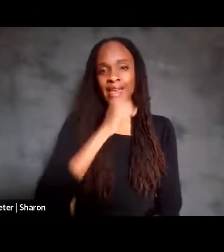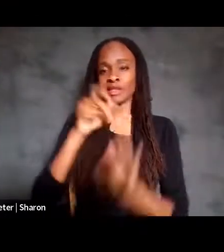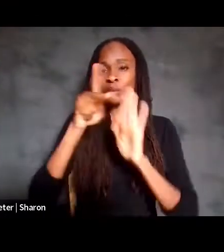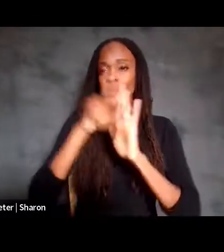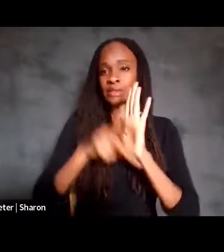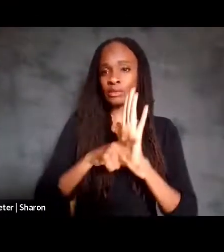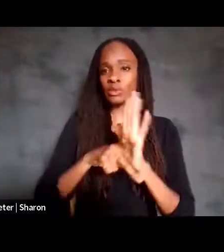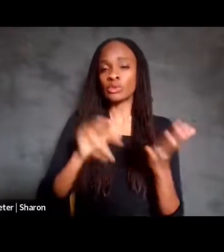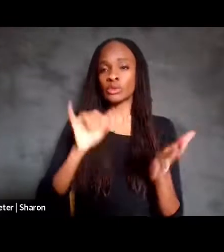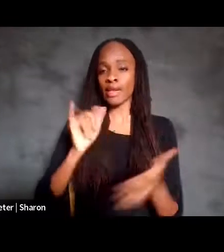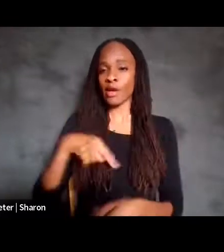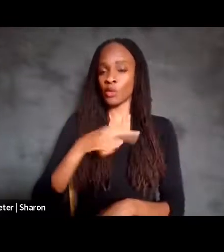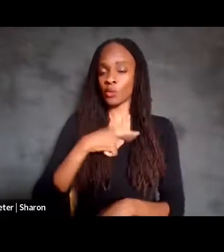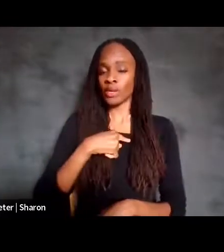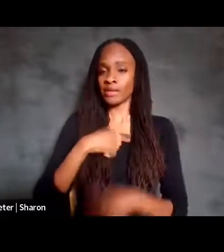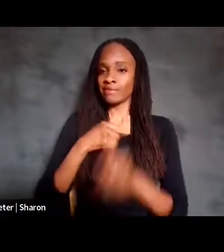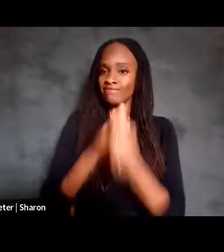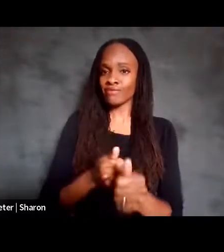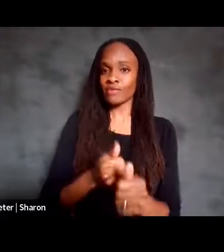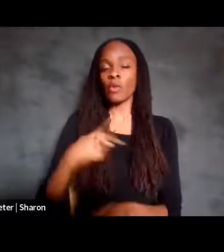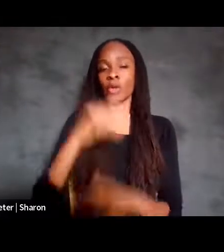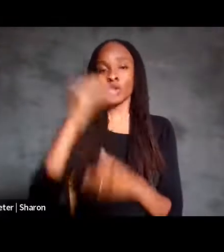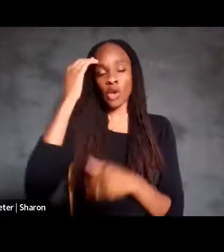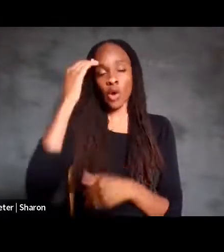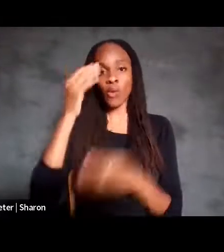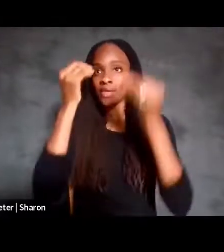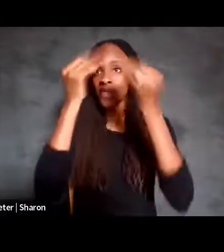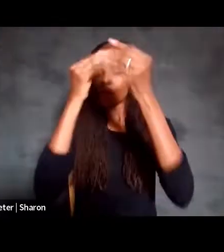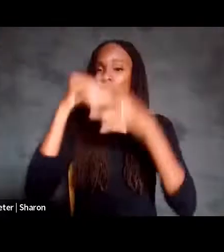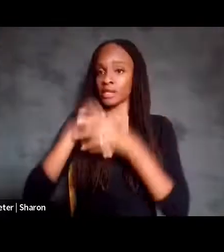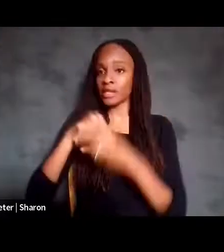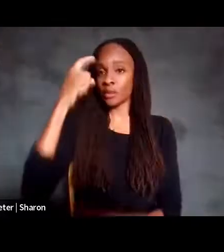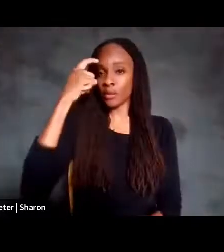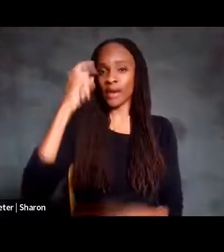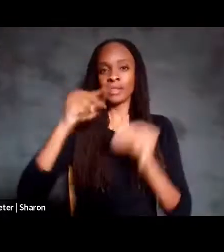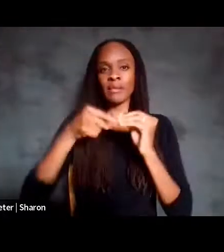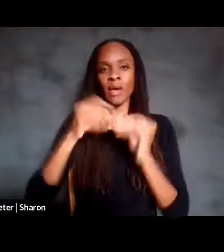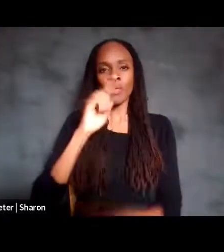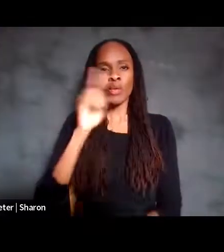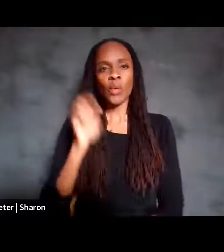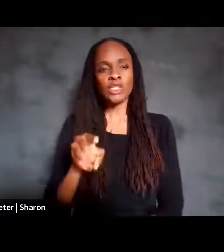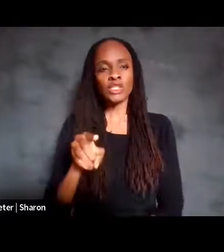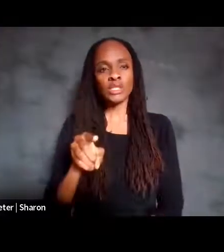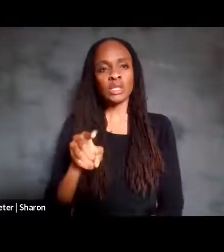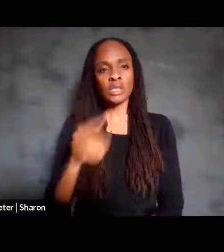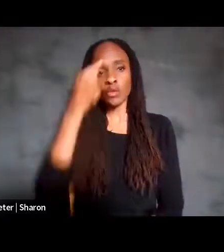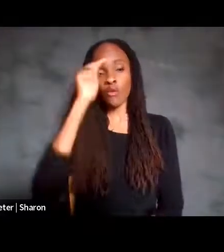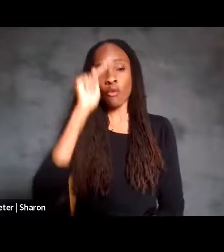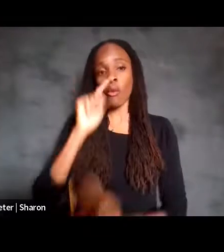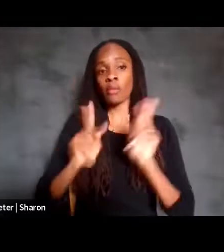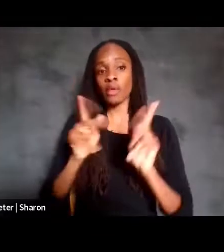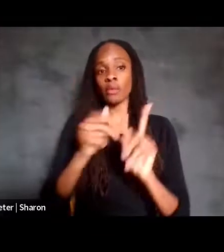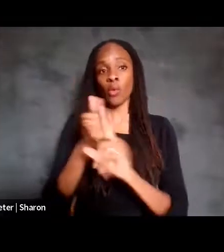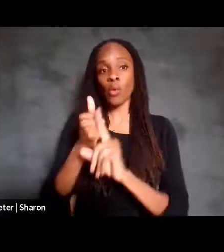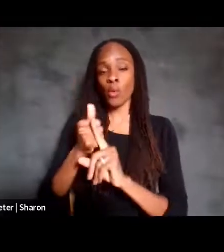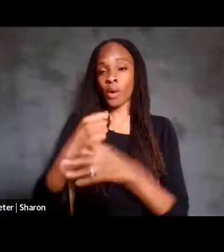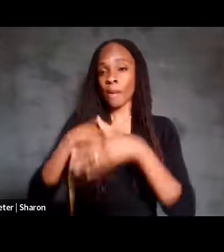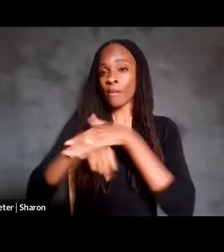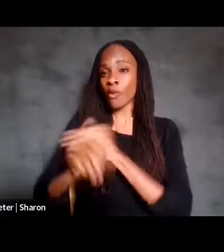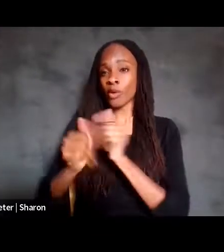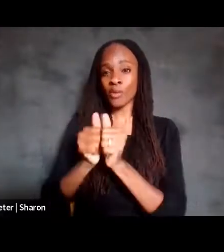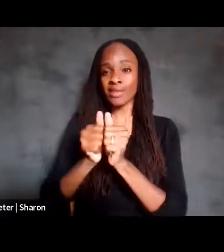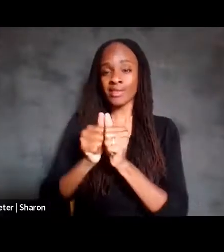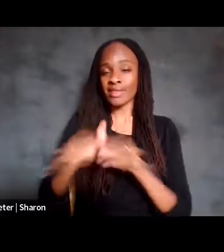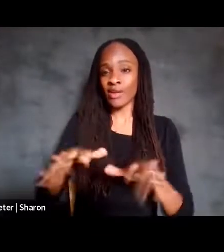always stick to is that we know the information is in the brain. This is about the question for people who are born without the ability to